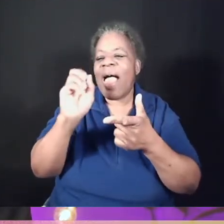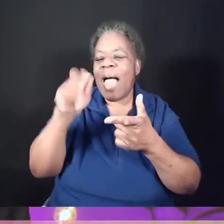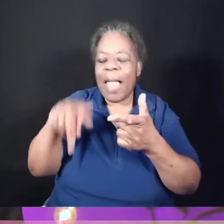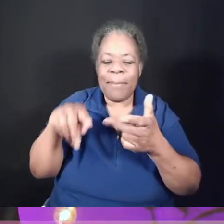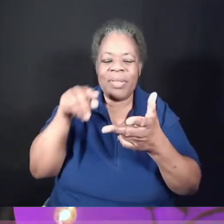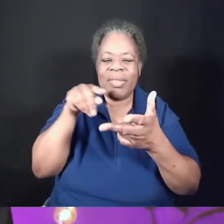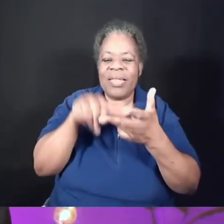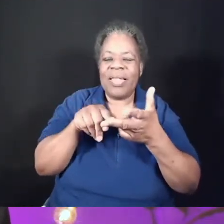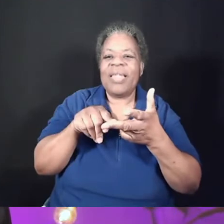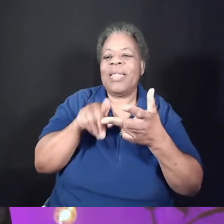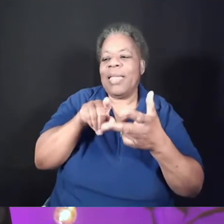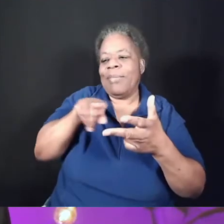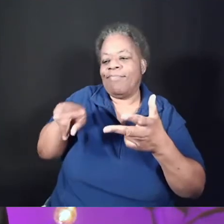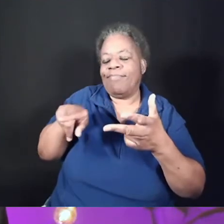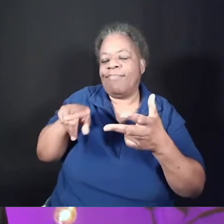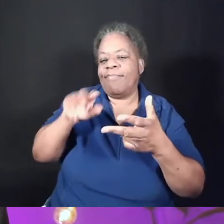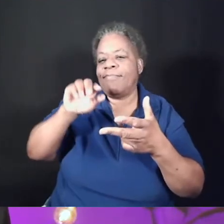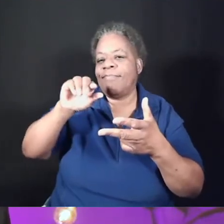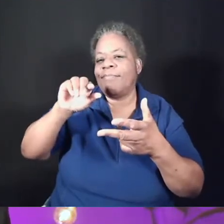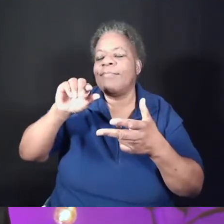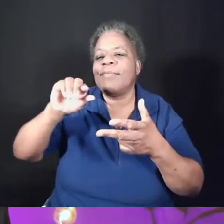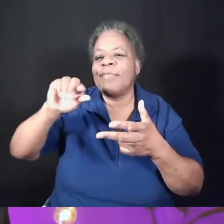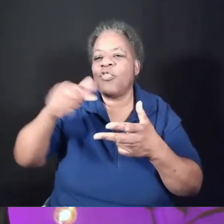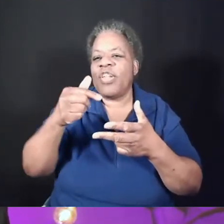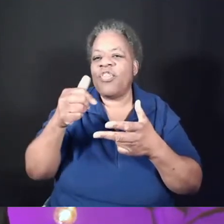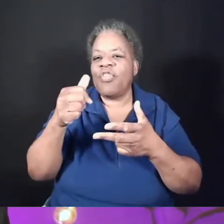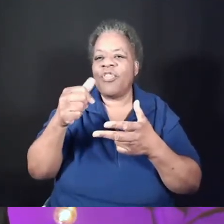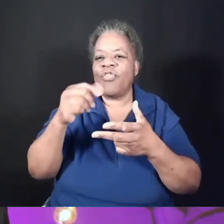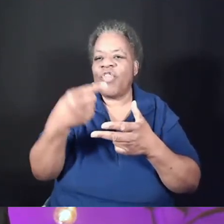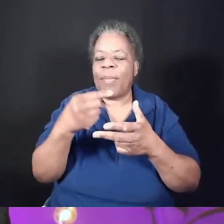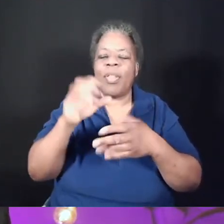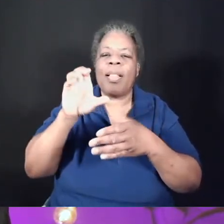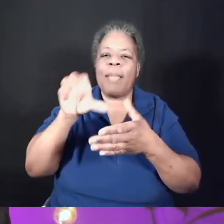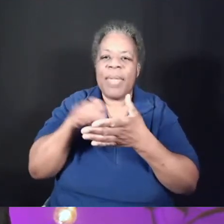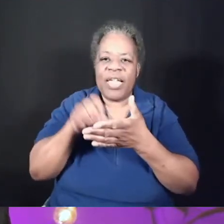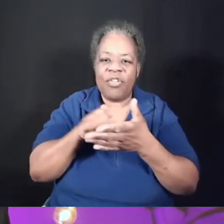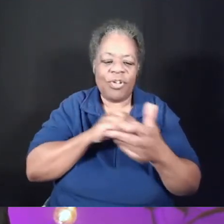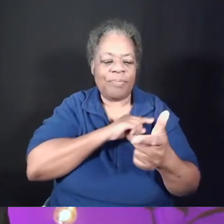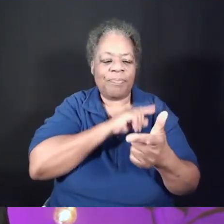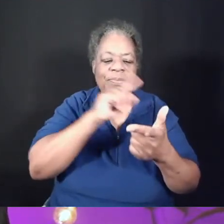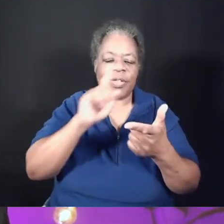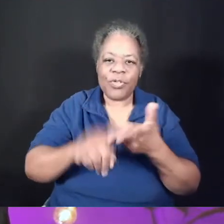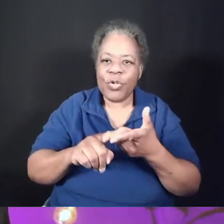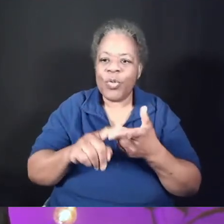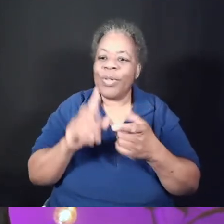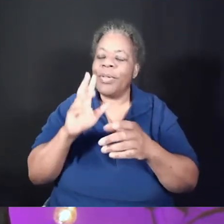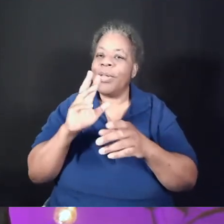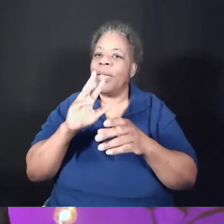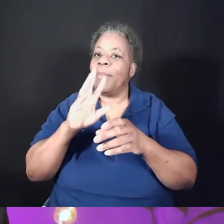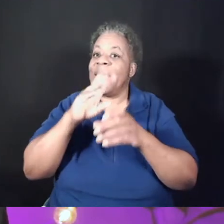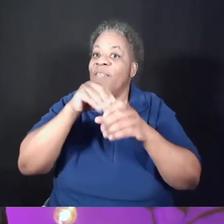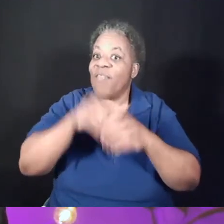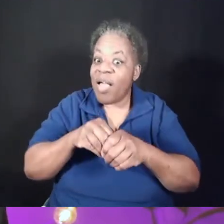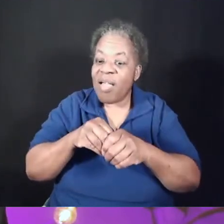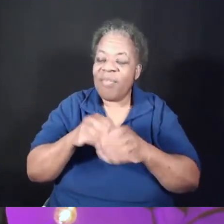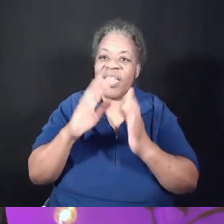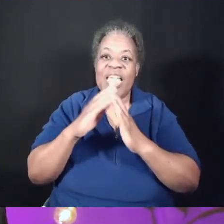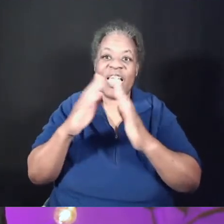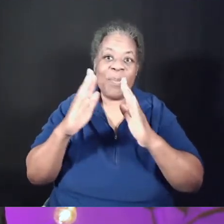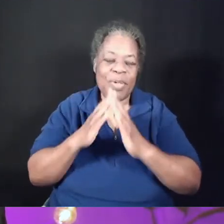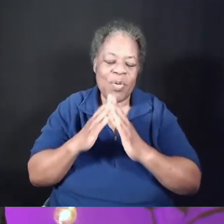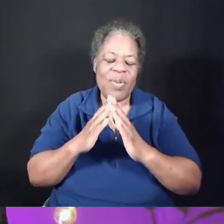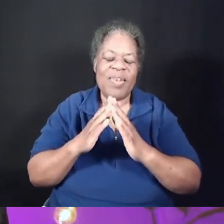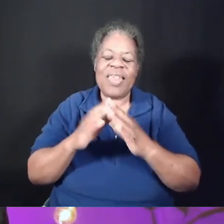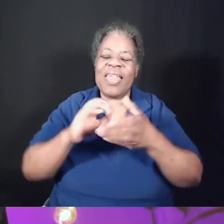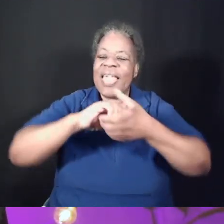The second way to help move yourself from status to service is to participate in one of our community engagement efforts. Every single campus